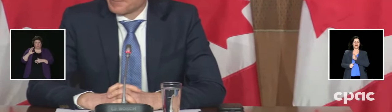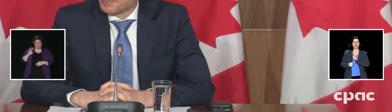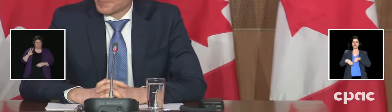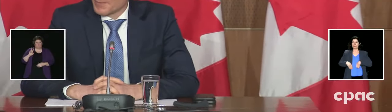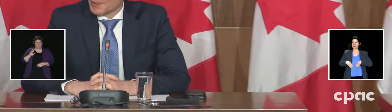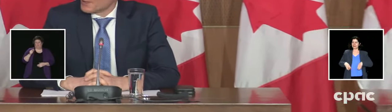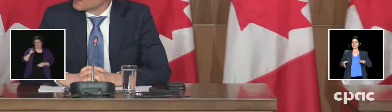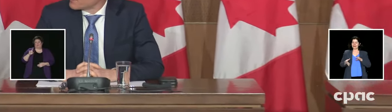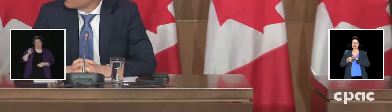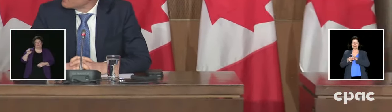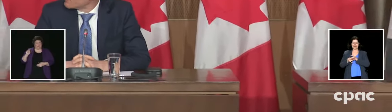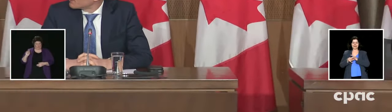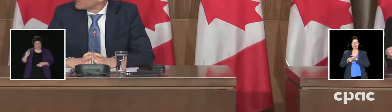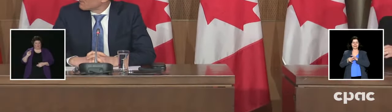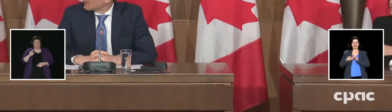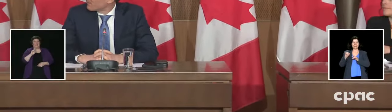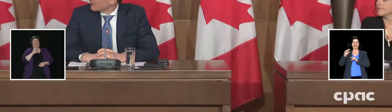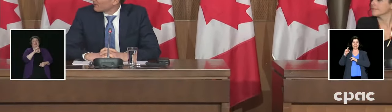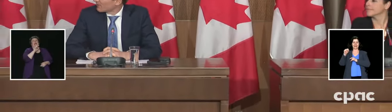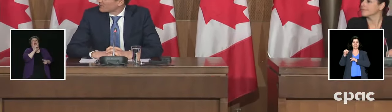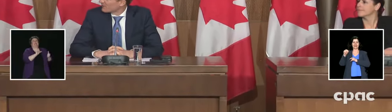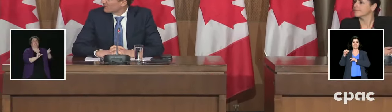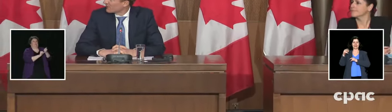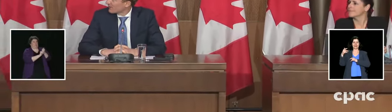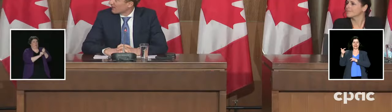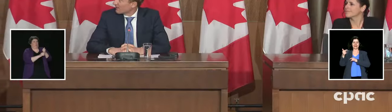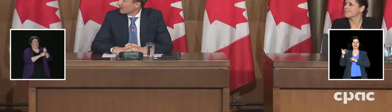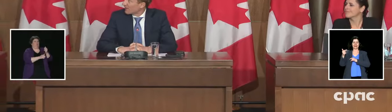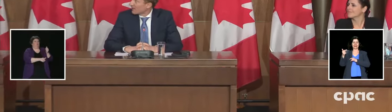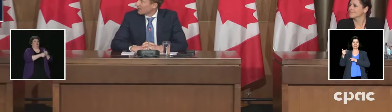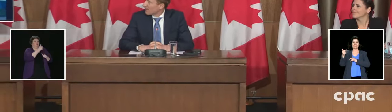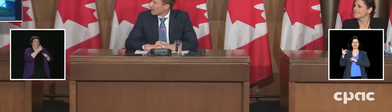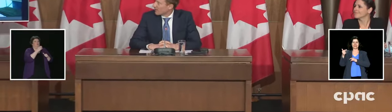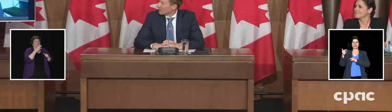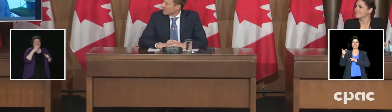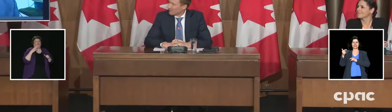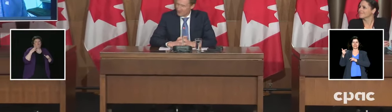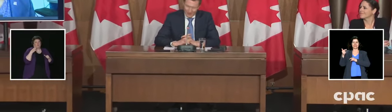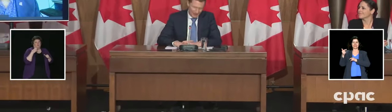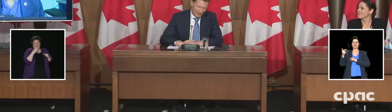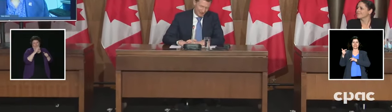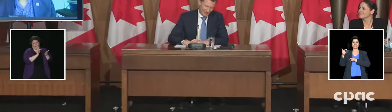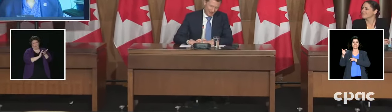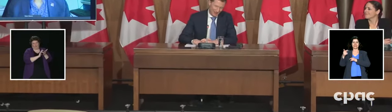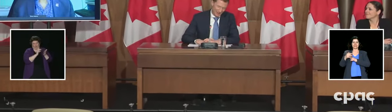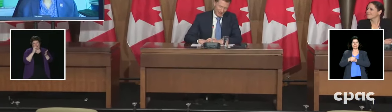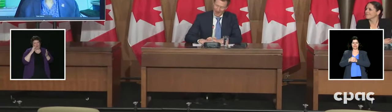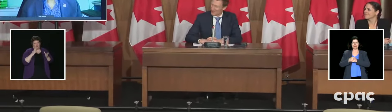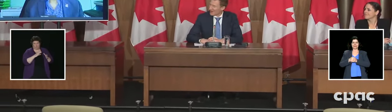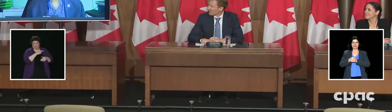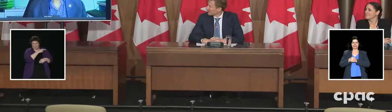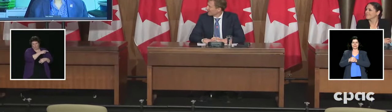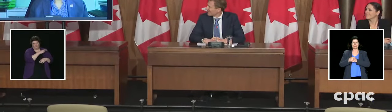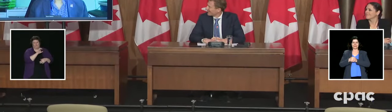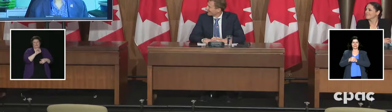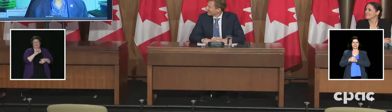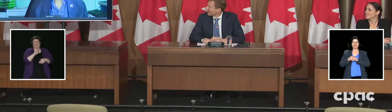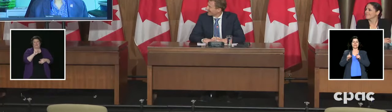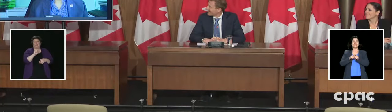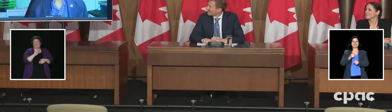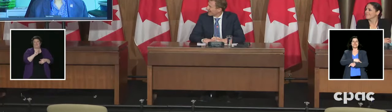Deputy Chief Medical Officer, Evan Adams,